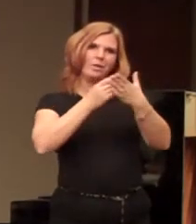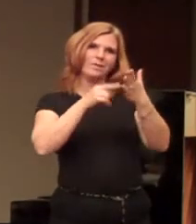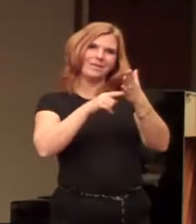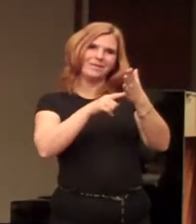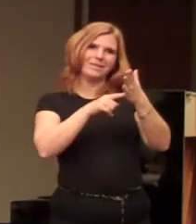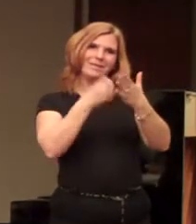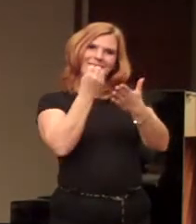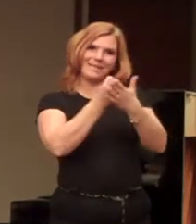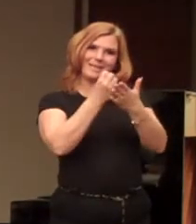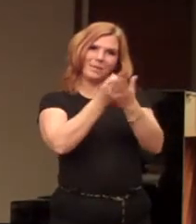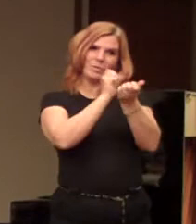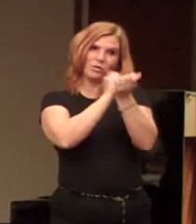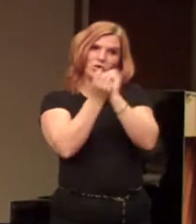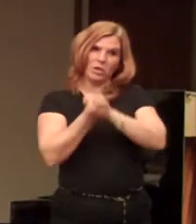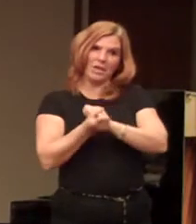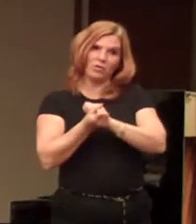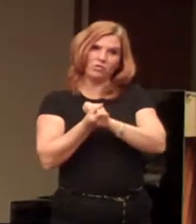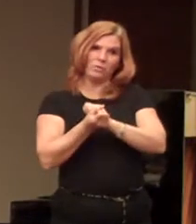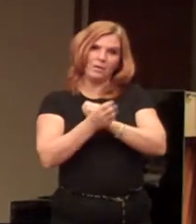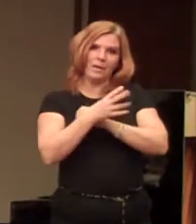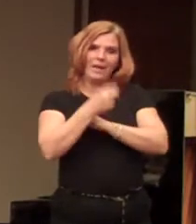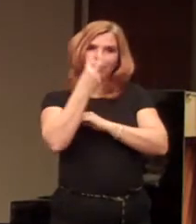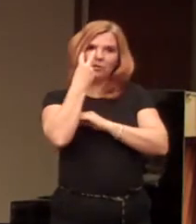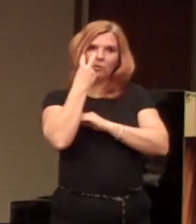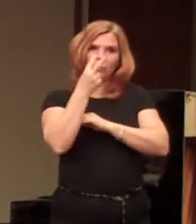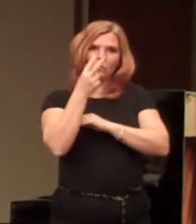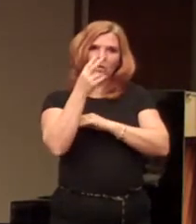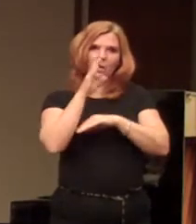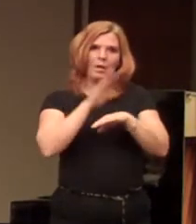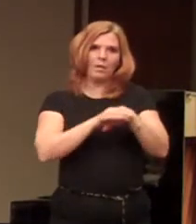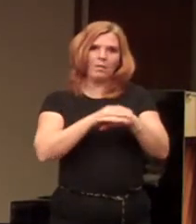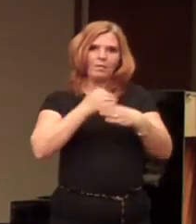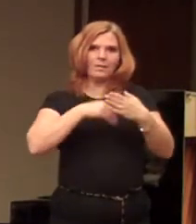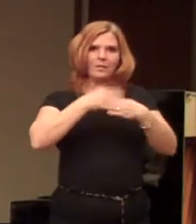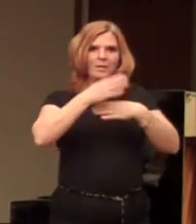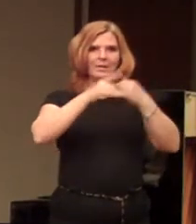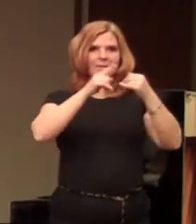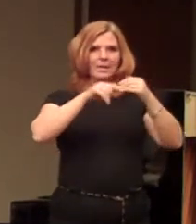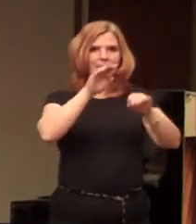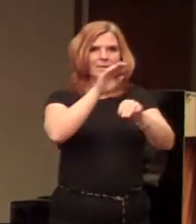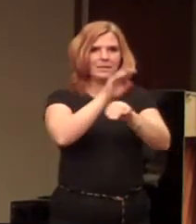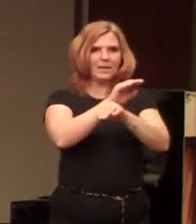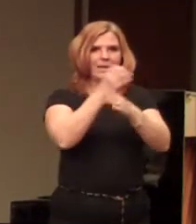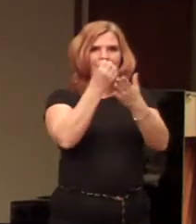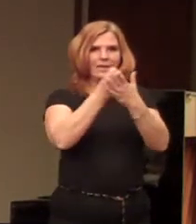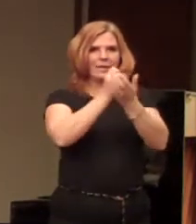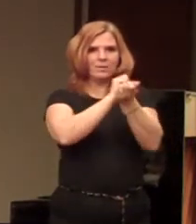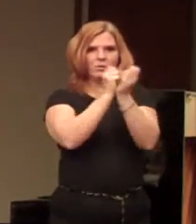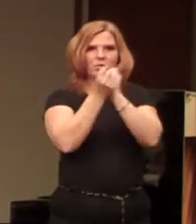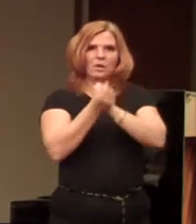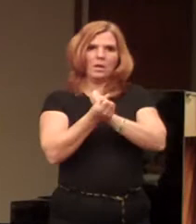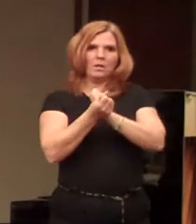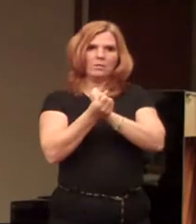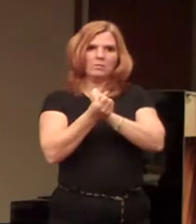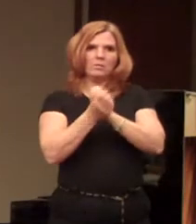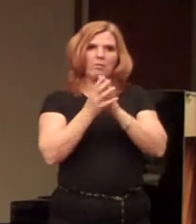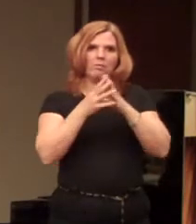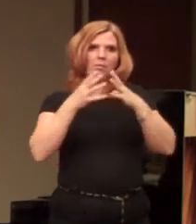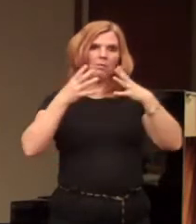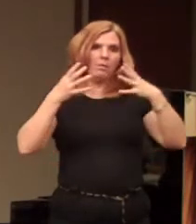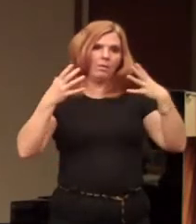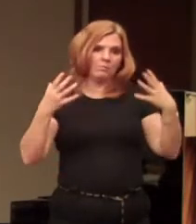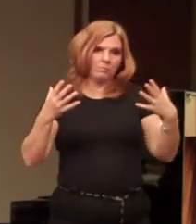that the economy's changed. And as you'll see on our next to the last night, the economy's changed very dramatically.